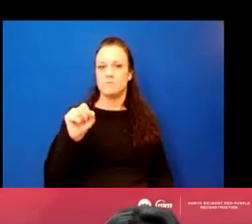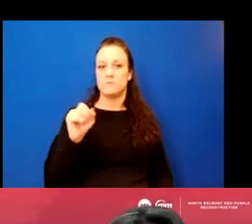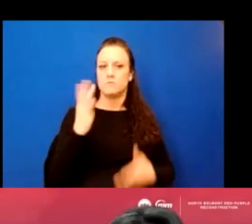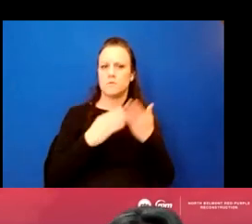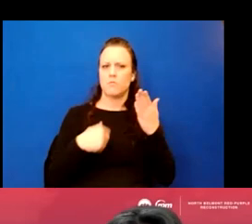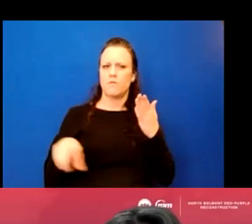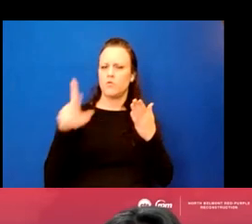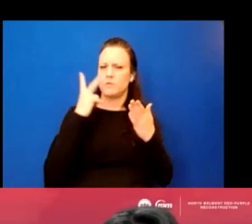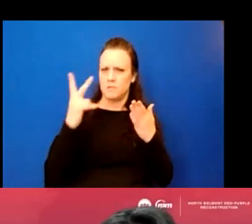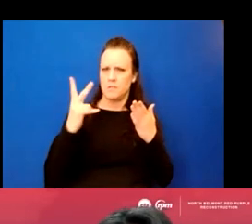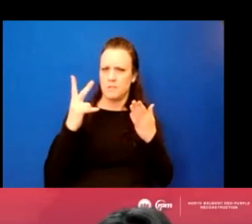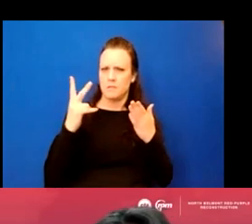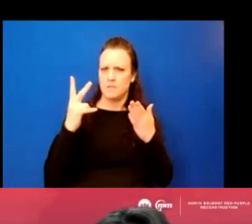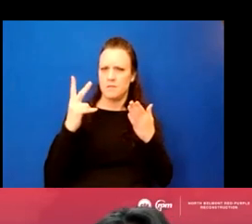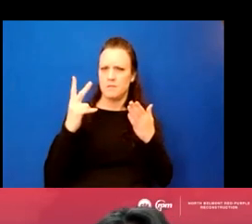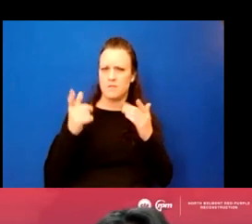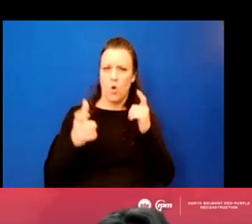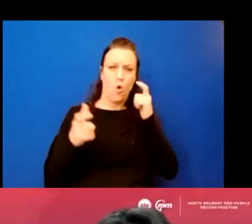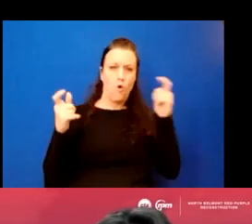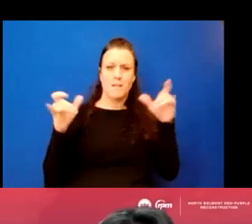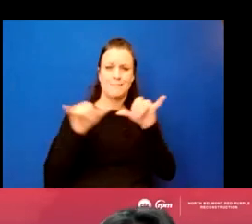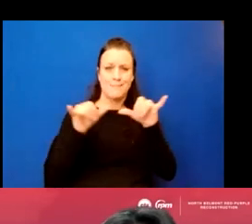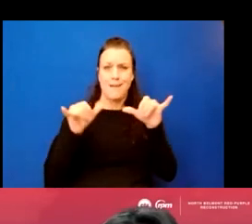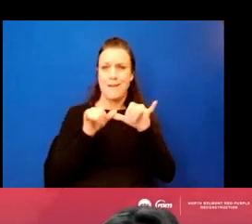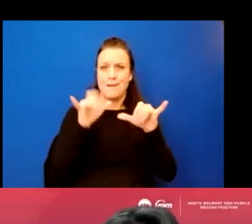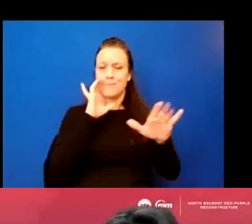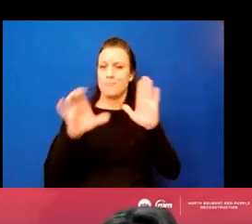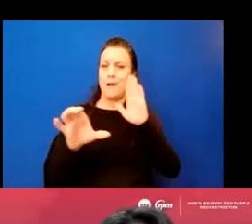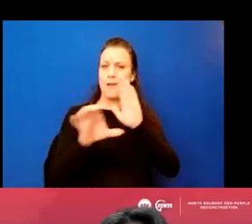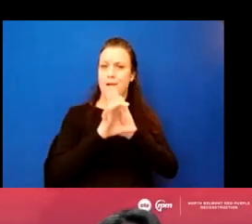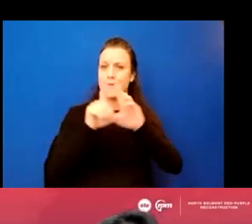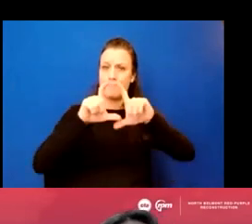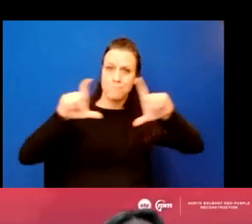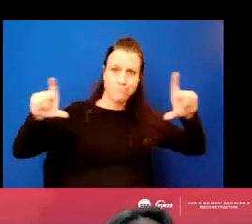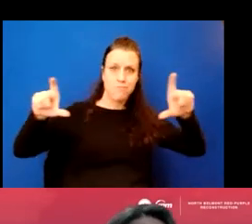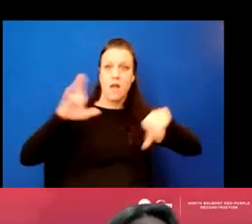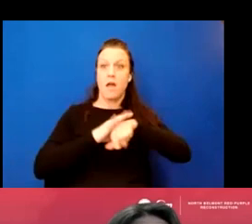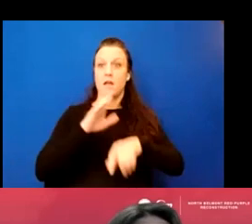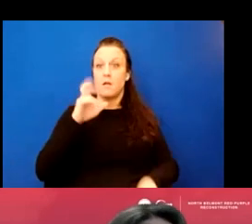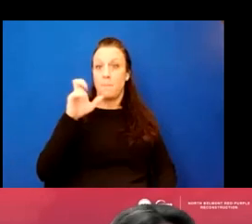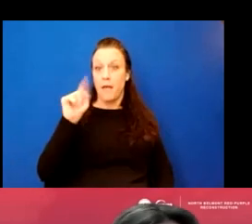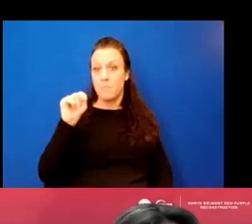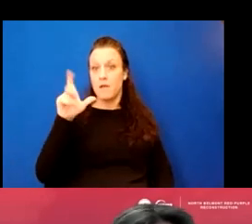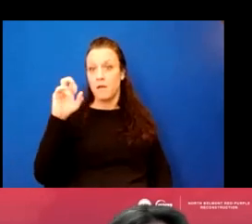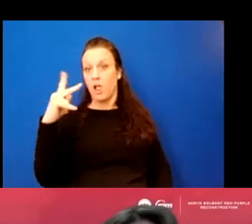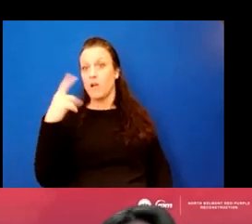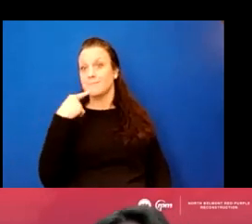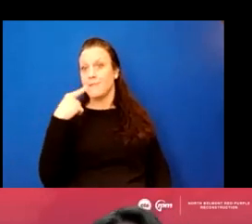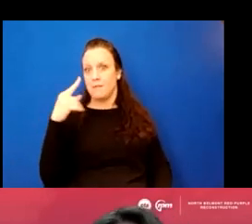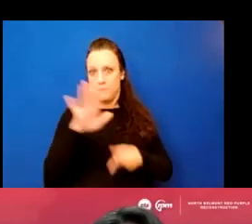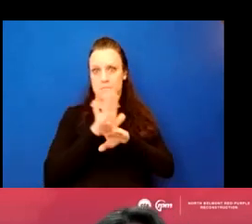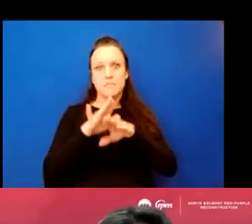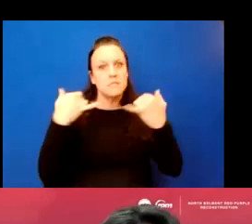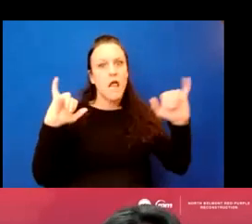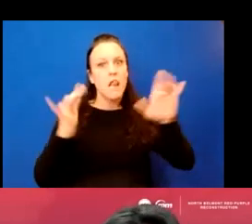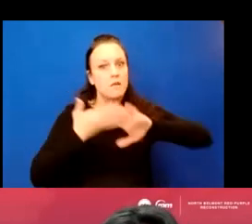of you may have seen some of the oversized graphic banners that we have on Belmont and Clark, that say businesses are open right now and